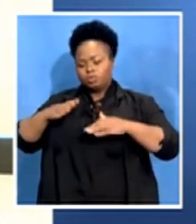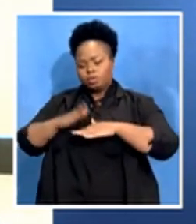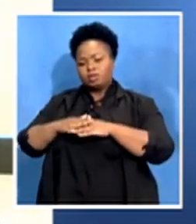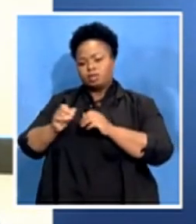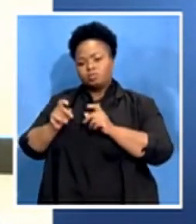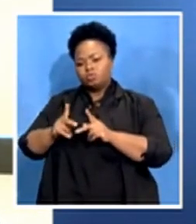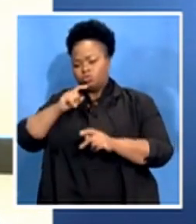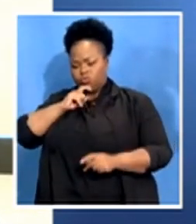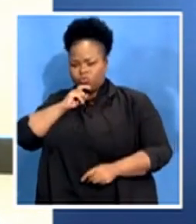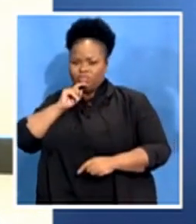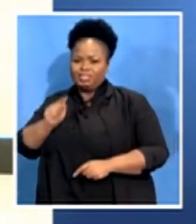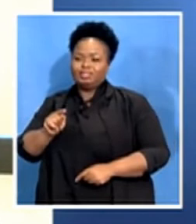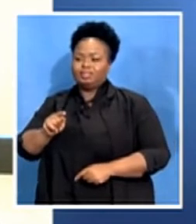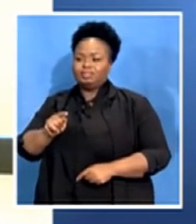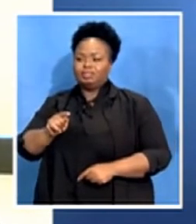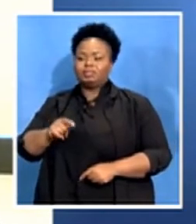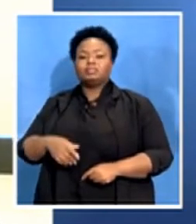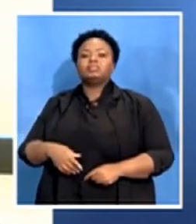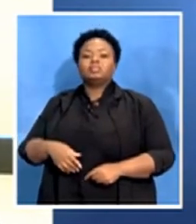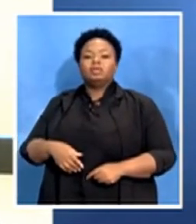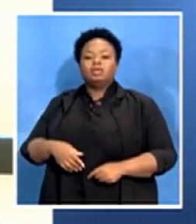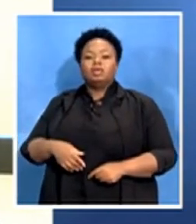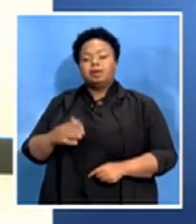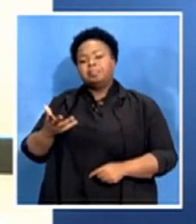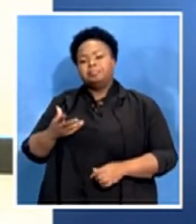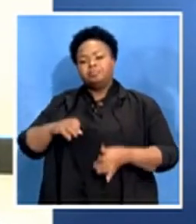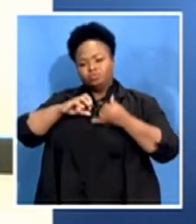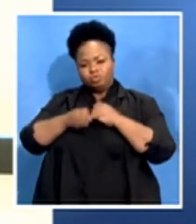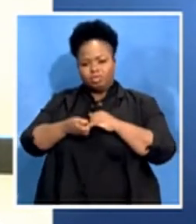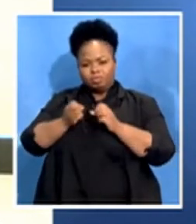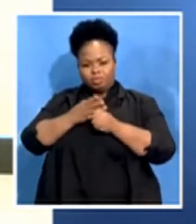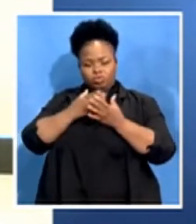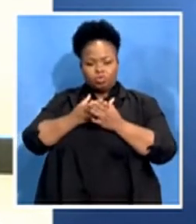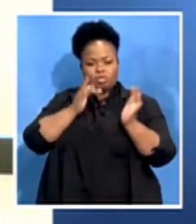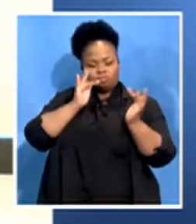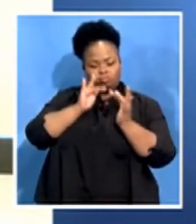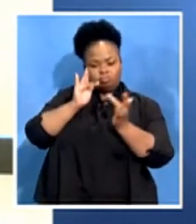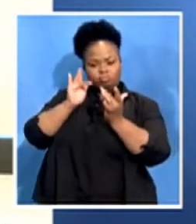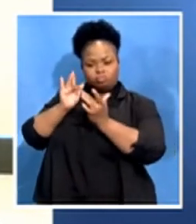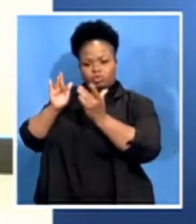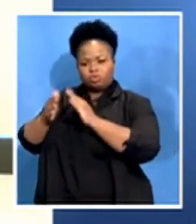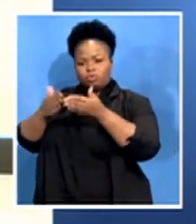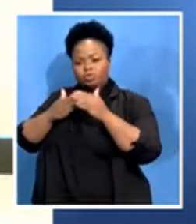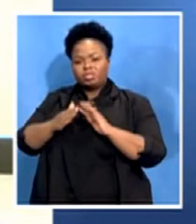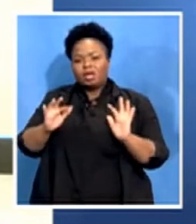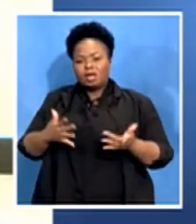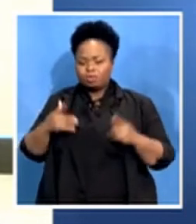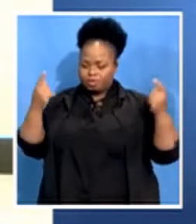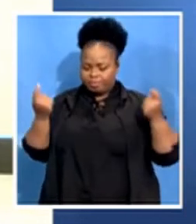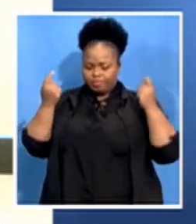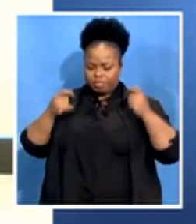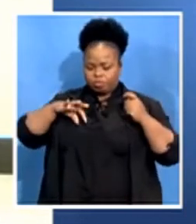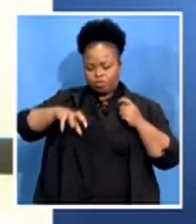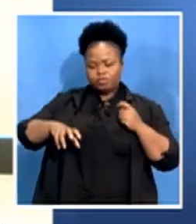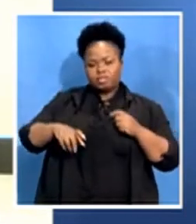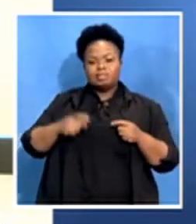reach out not only doing events provincially but that can assist us to to to